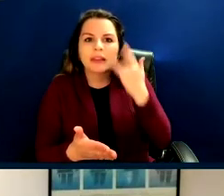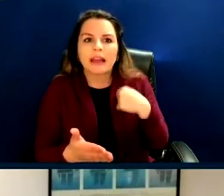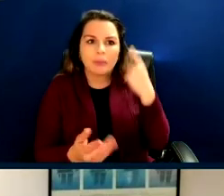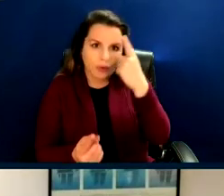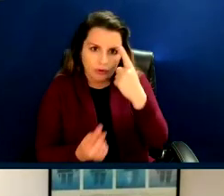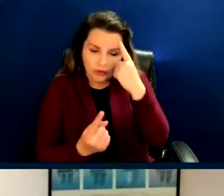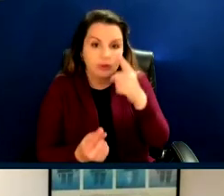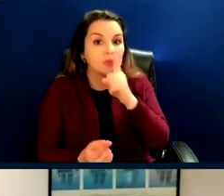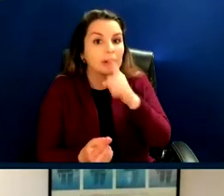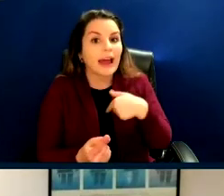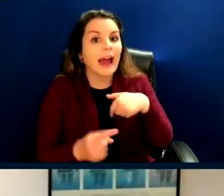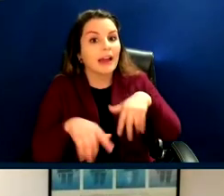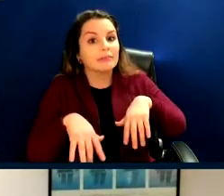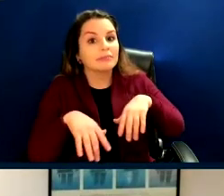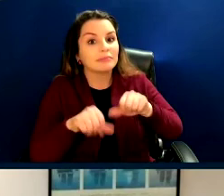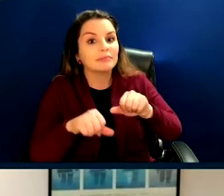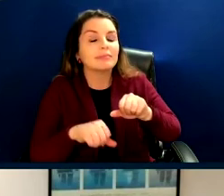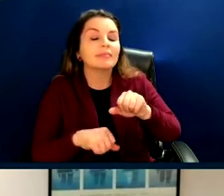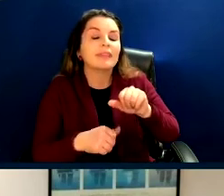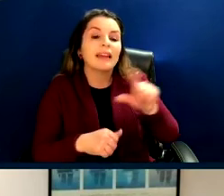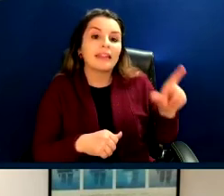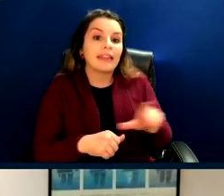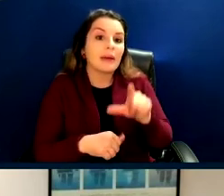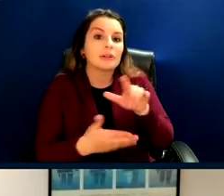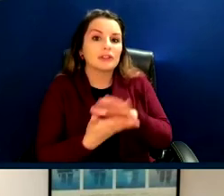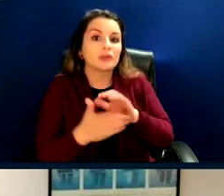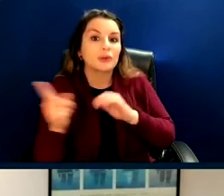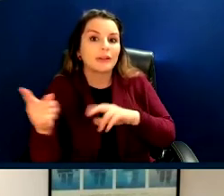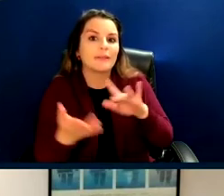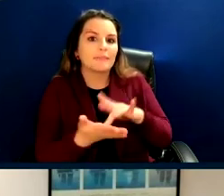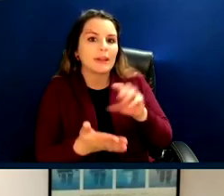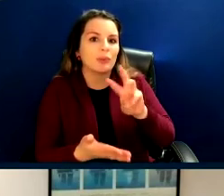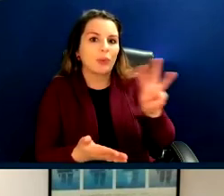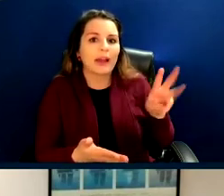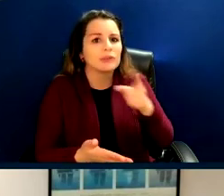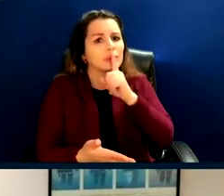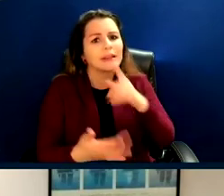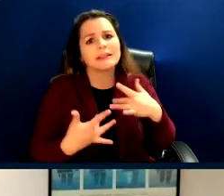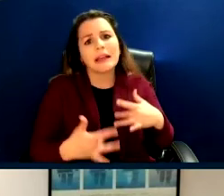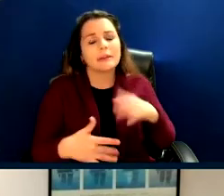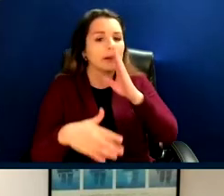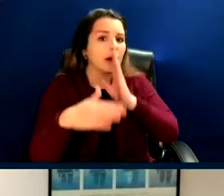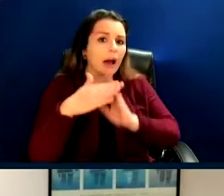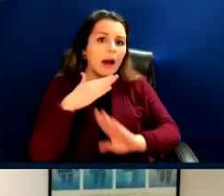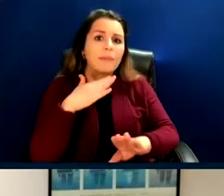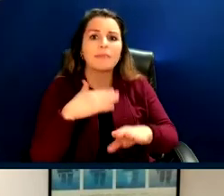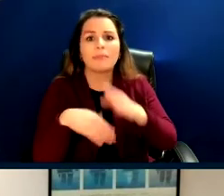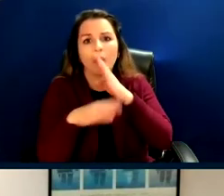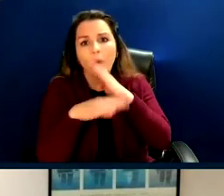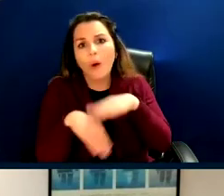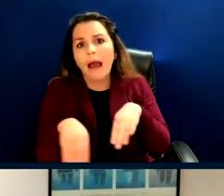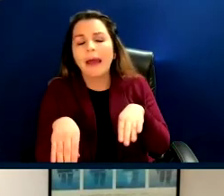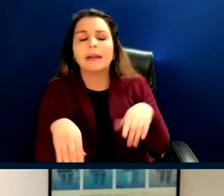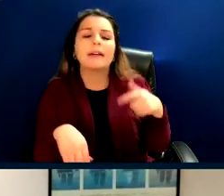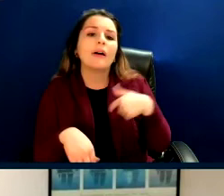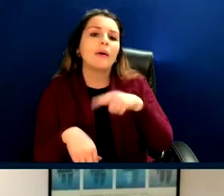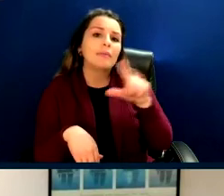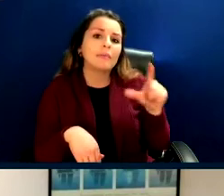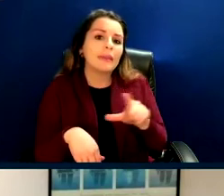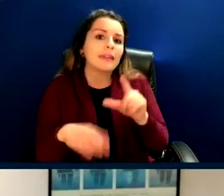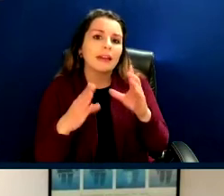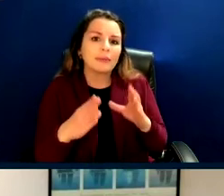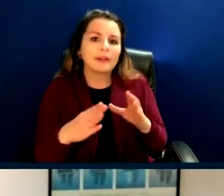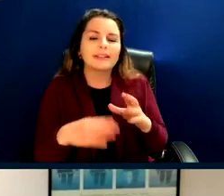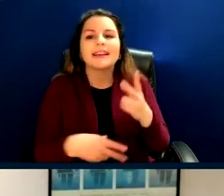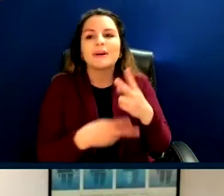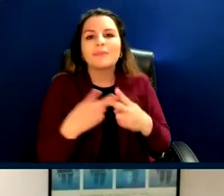because I went to library school in the Midwest. There's such a humility about librarianship that is both